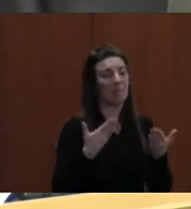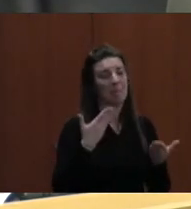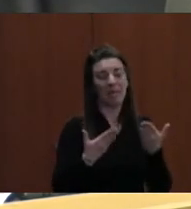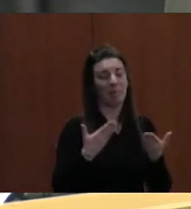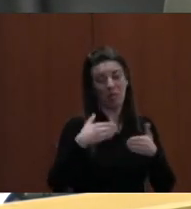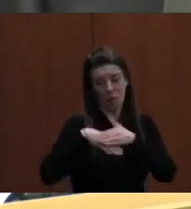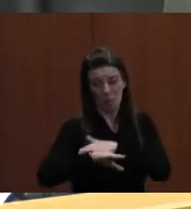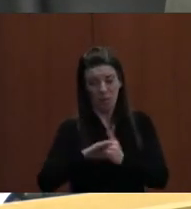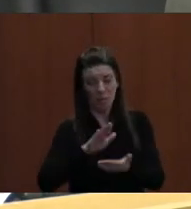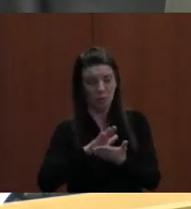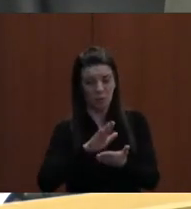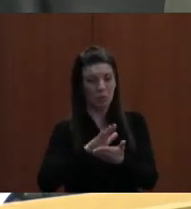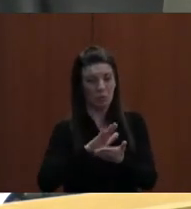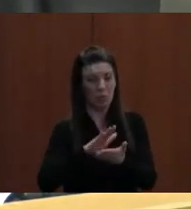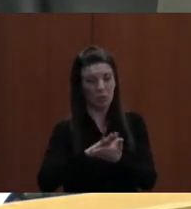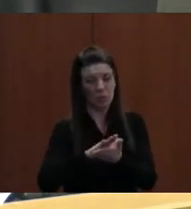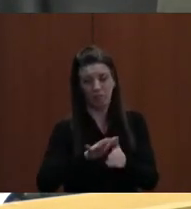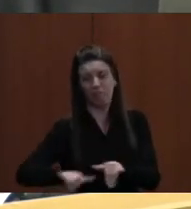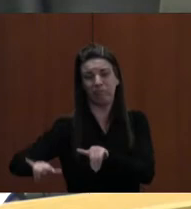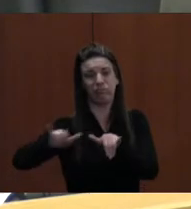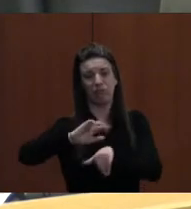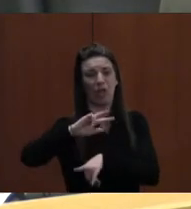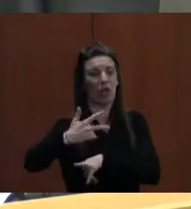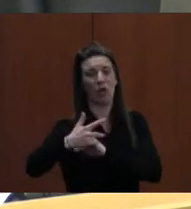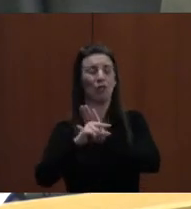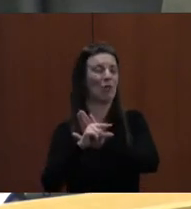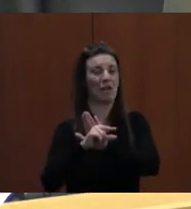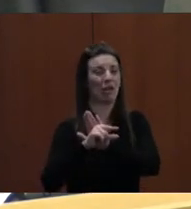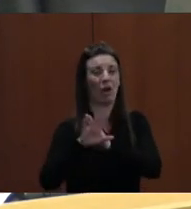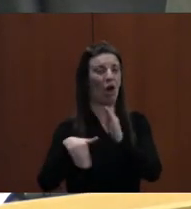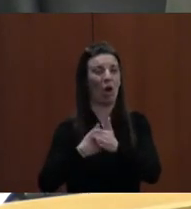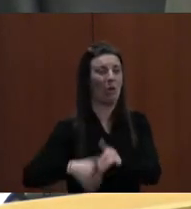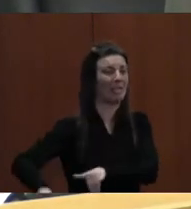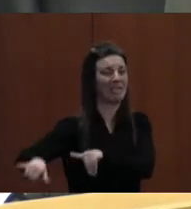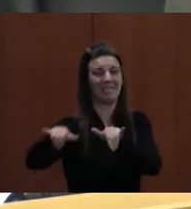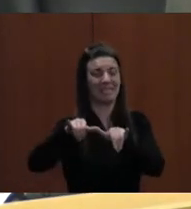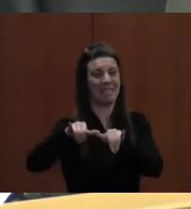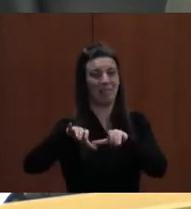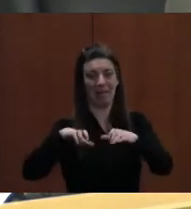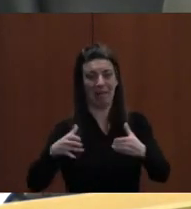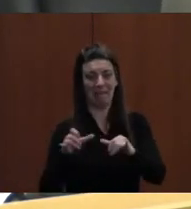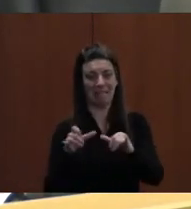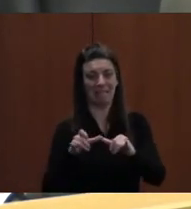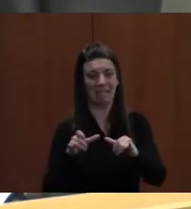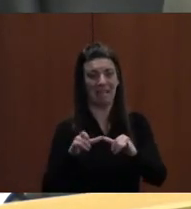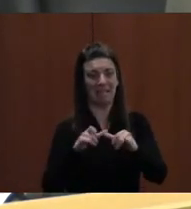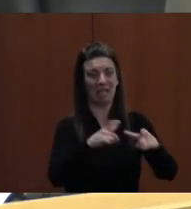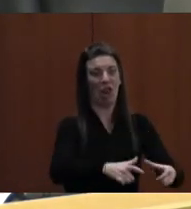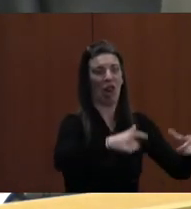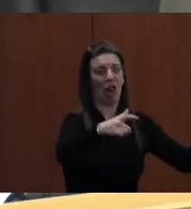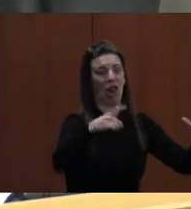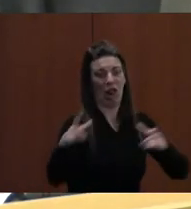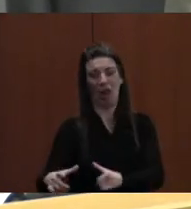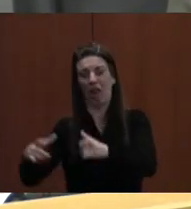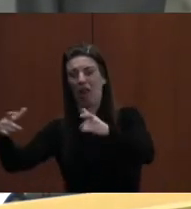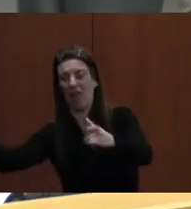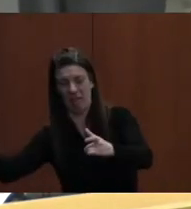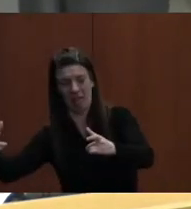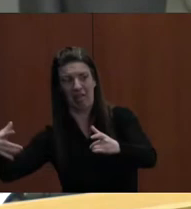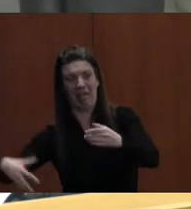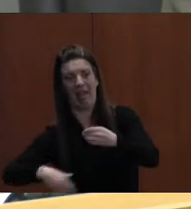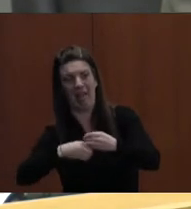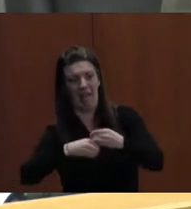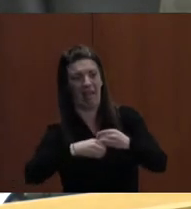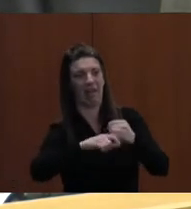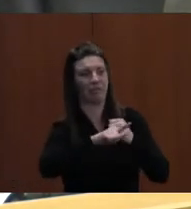we can't get one more third grader and everybody walks through the door as a third grader. And class size gives 26, and then two more added, and it's 27, and two more